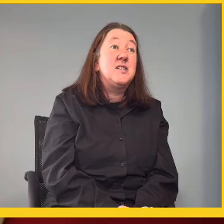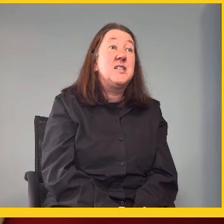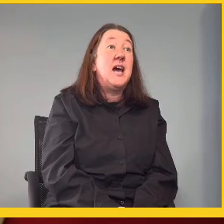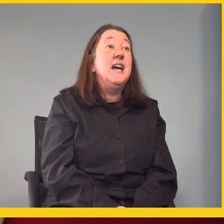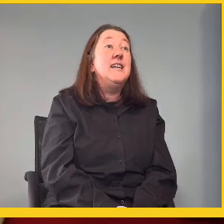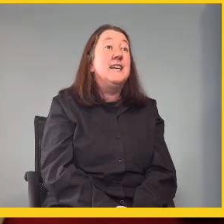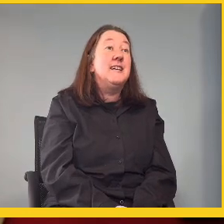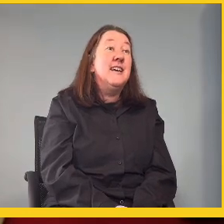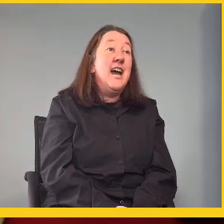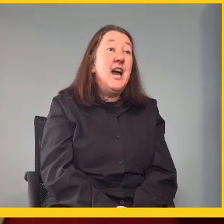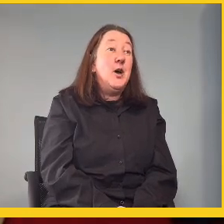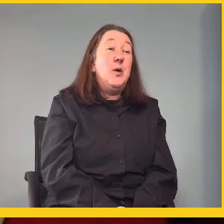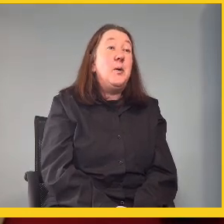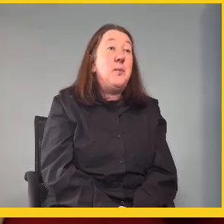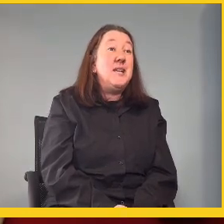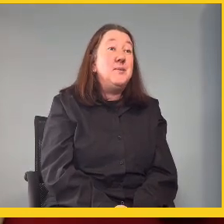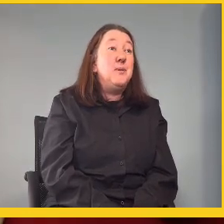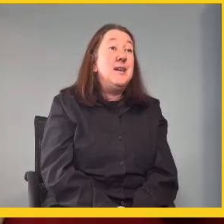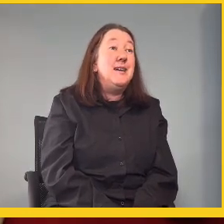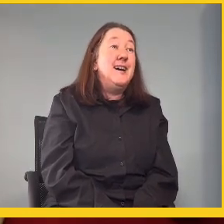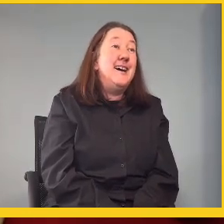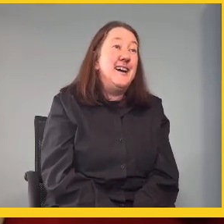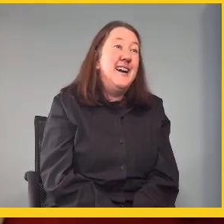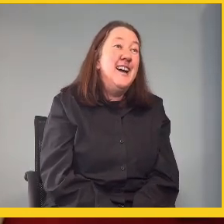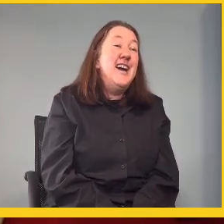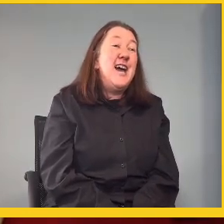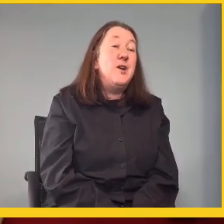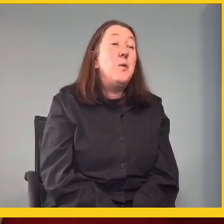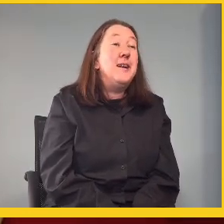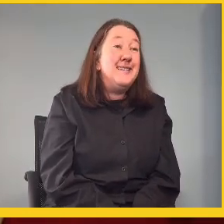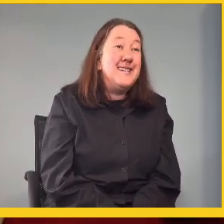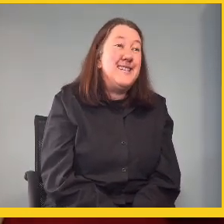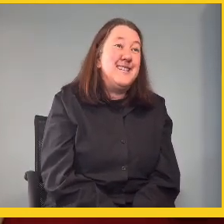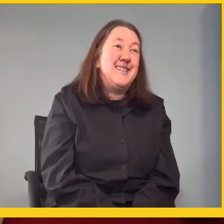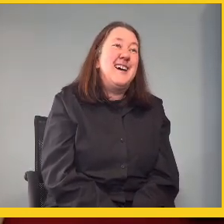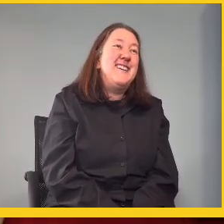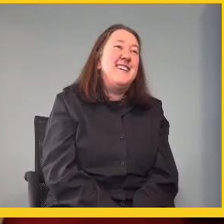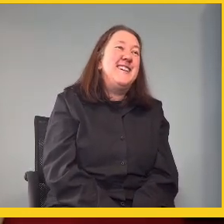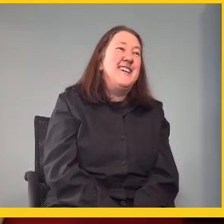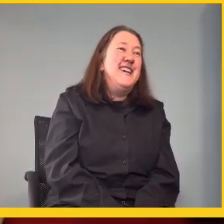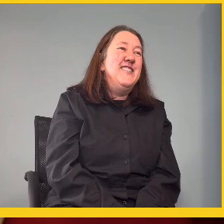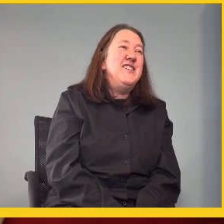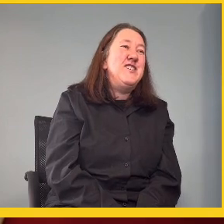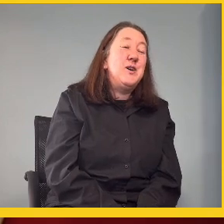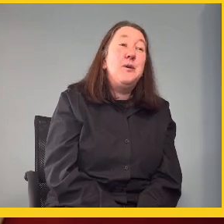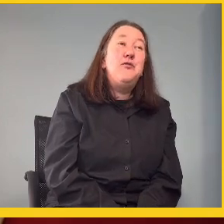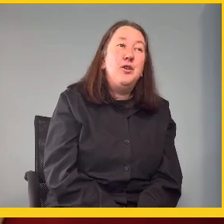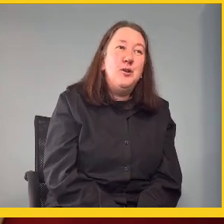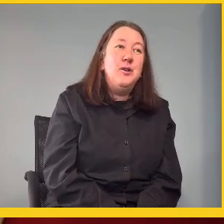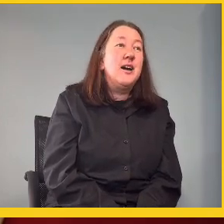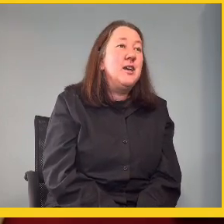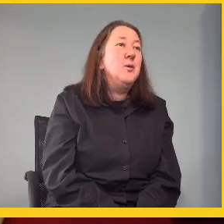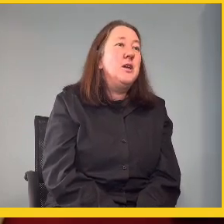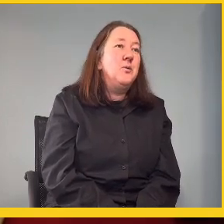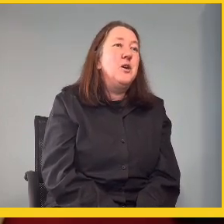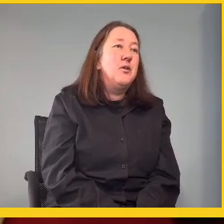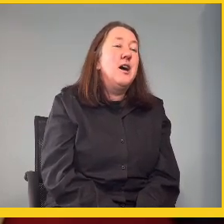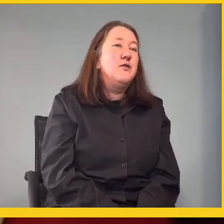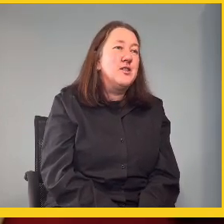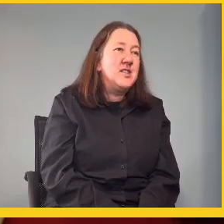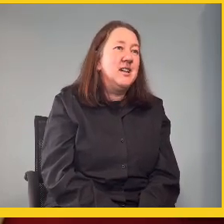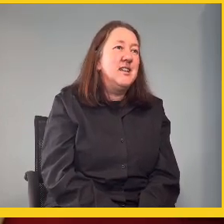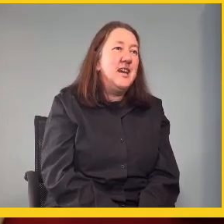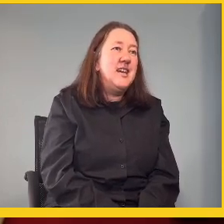next week's the signing, we better be here, and witness the signing. So, we flew, lucky we